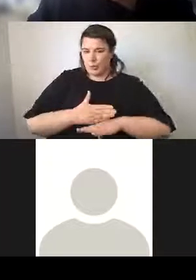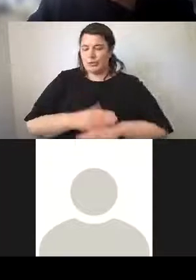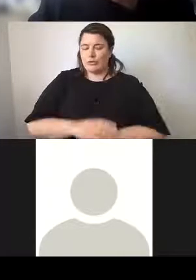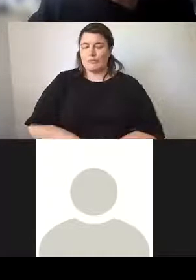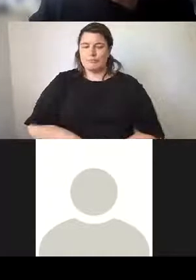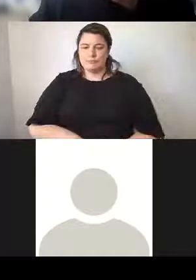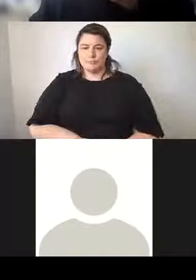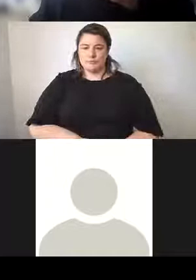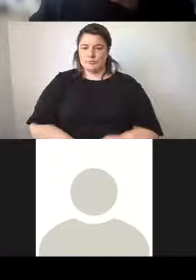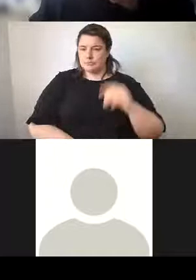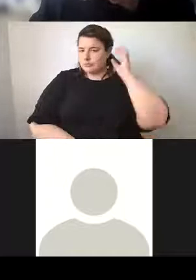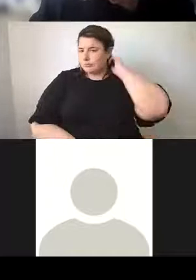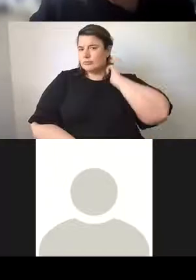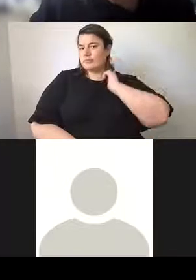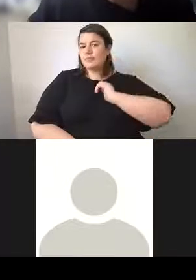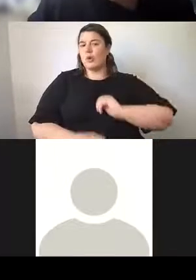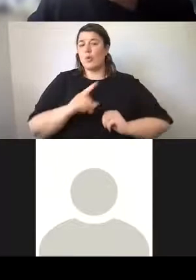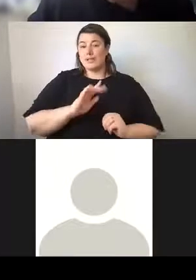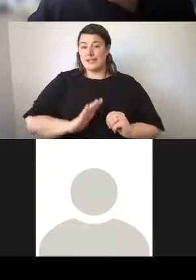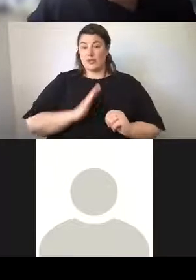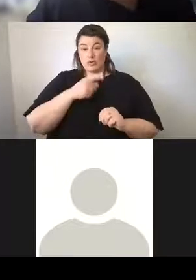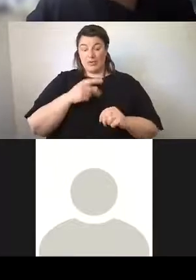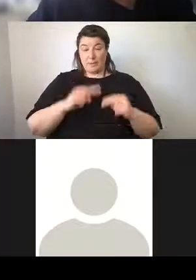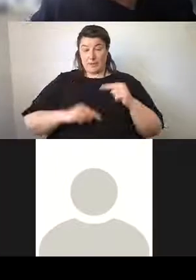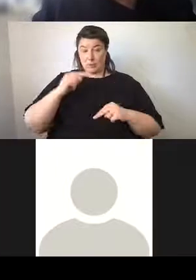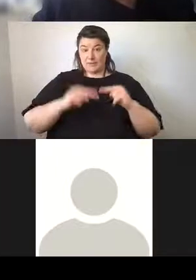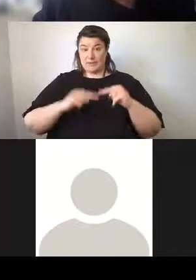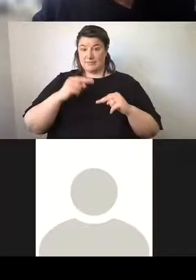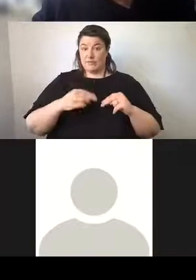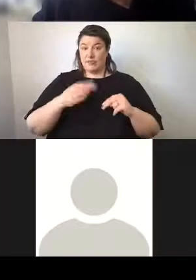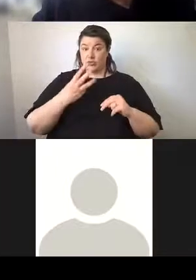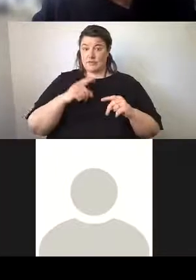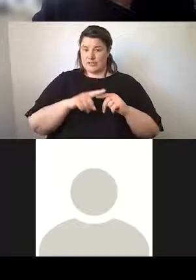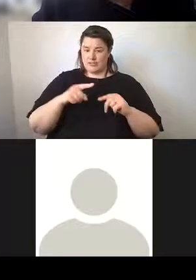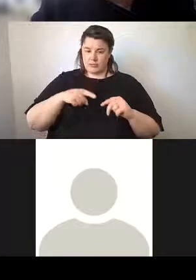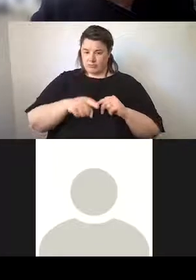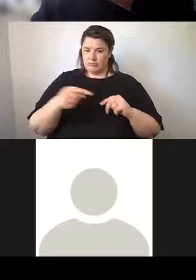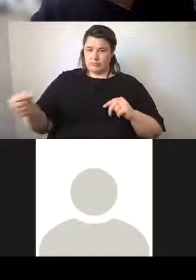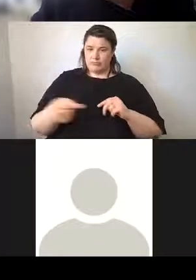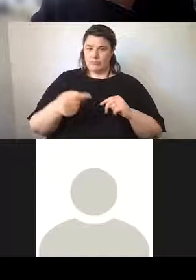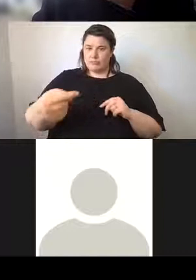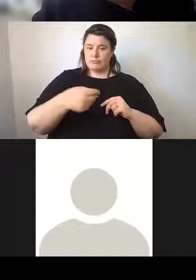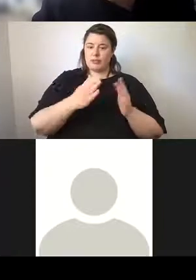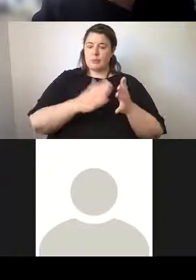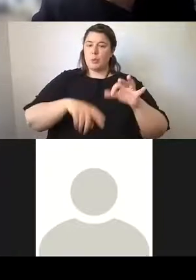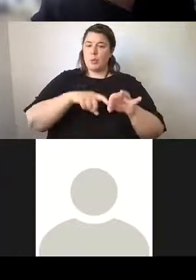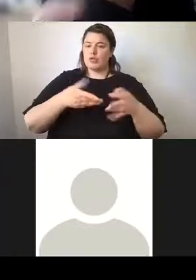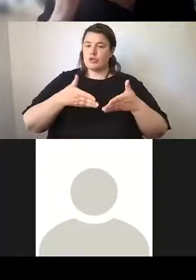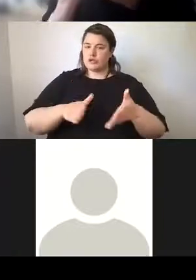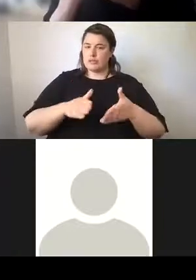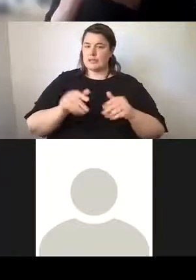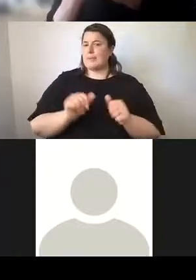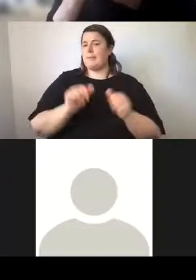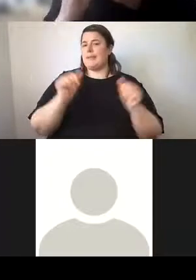And what's interesting in this building is the fact that it has three different entrances. The one on Macquarie Street is the one on entrance